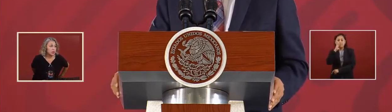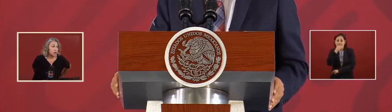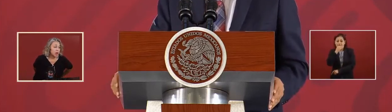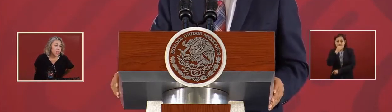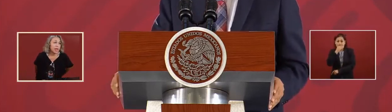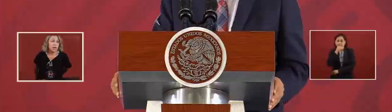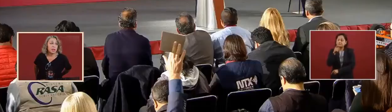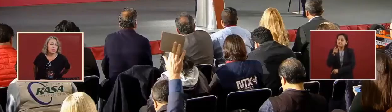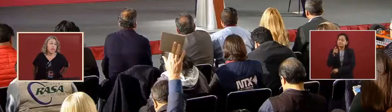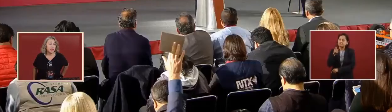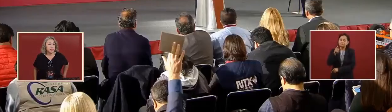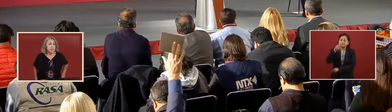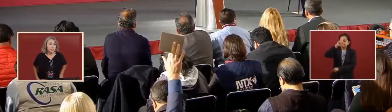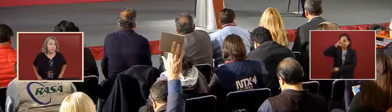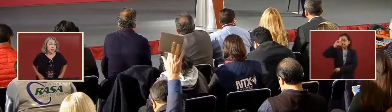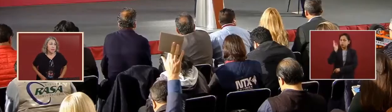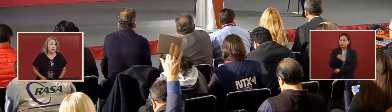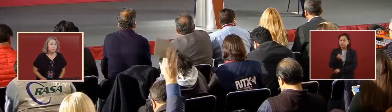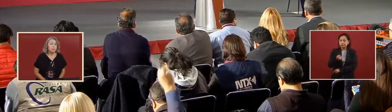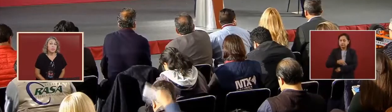not natural